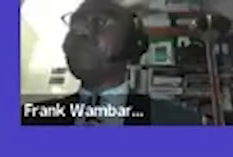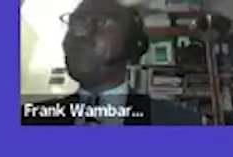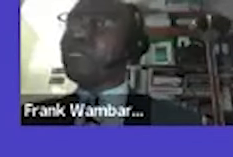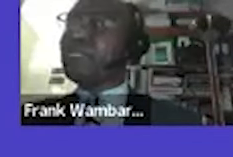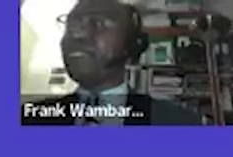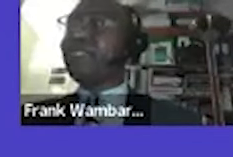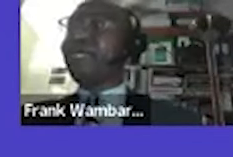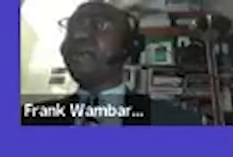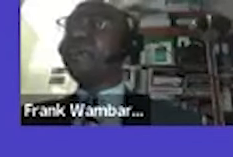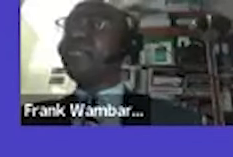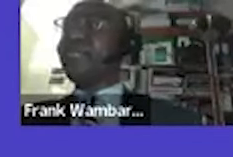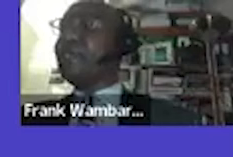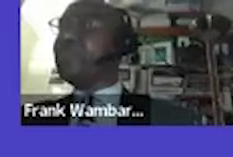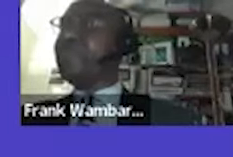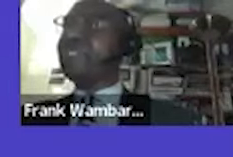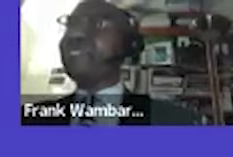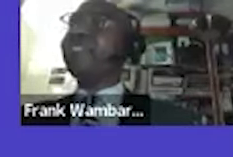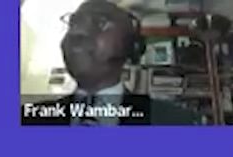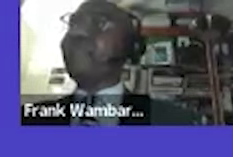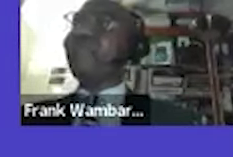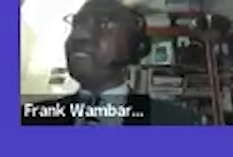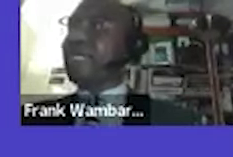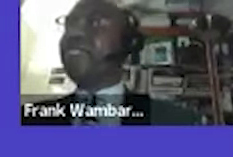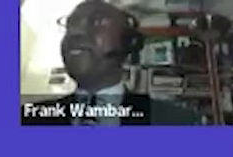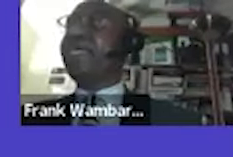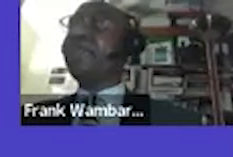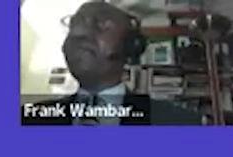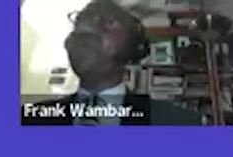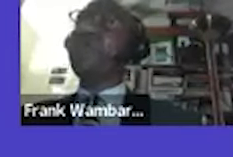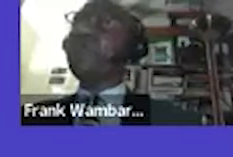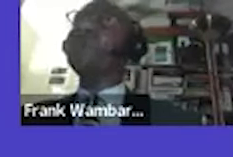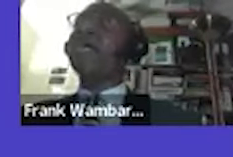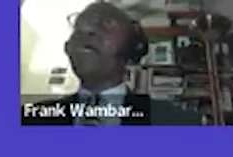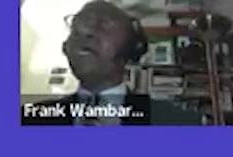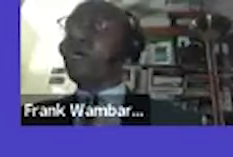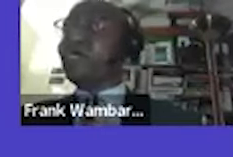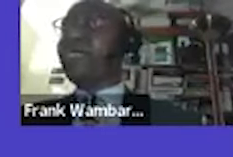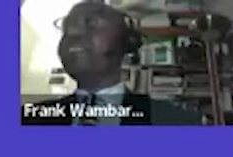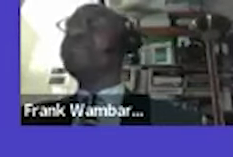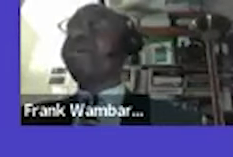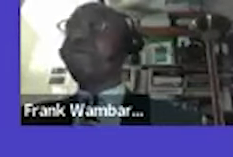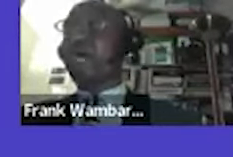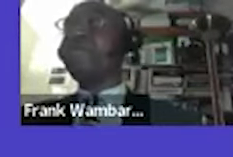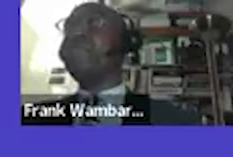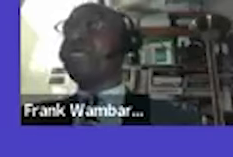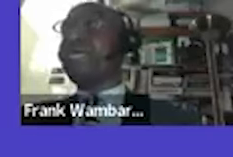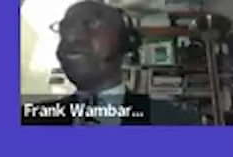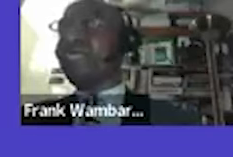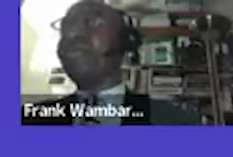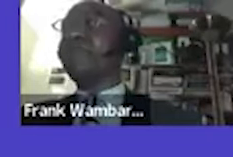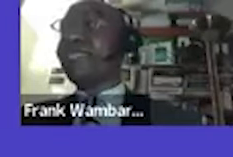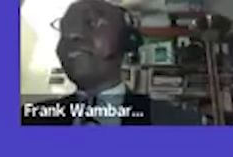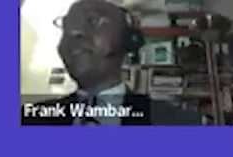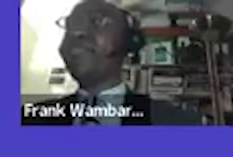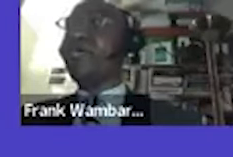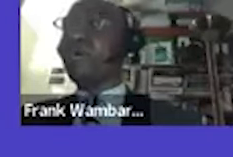can also contact them the county 48 chairman of that country and if you don't know uh contact me i'll be able to get the